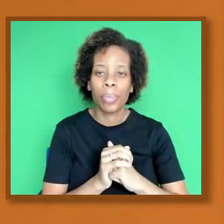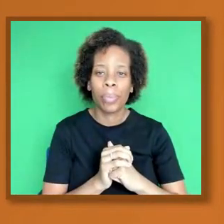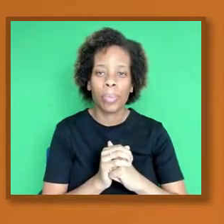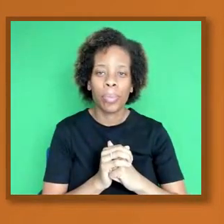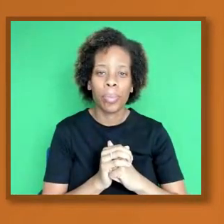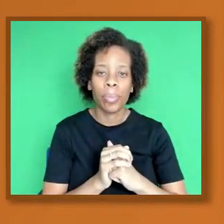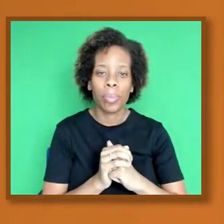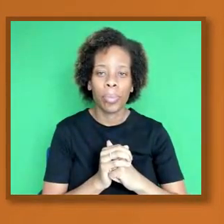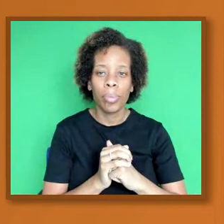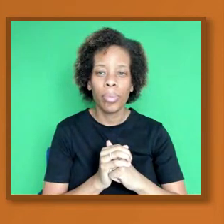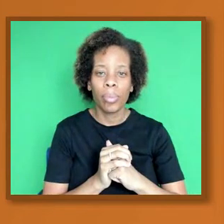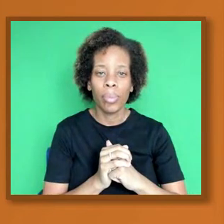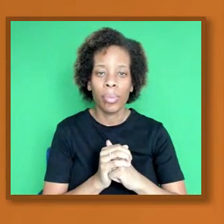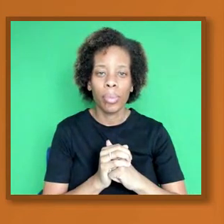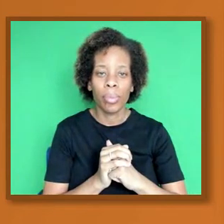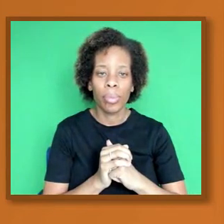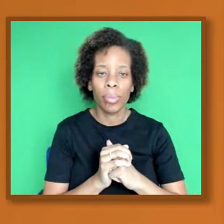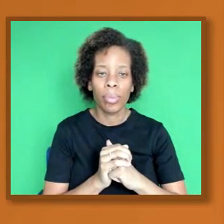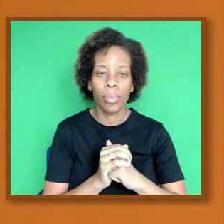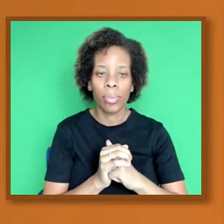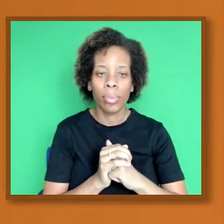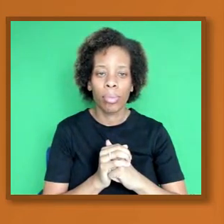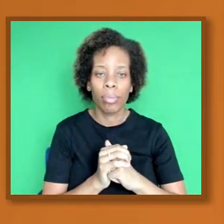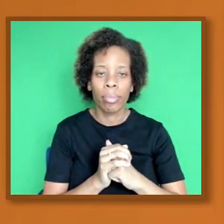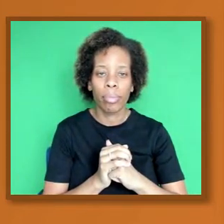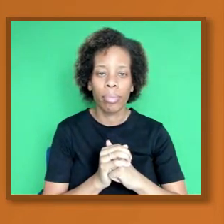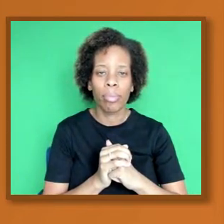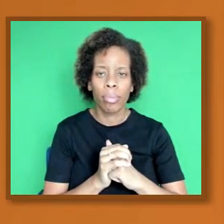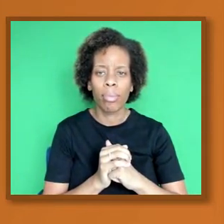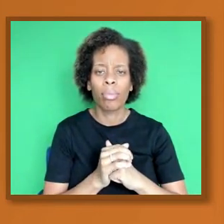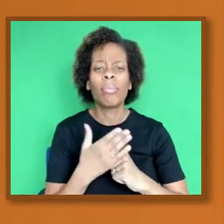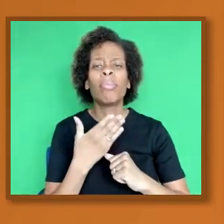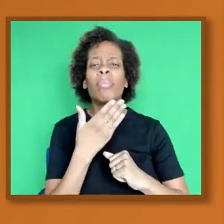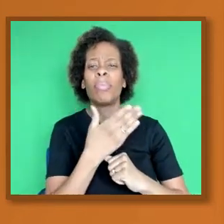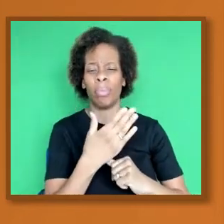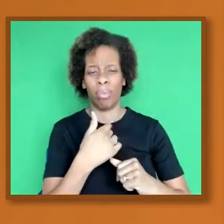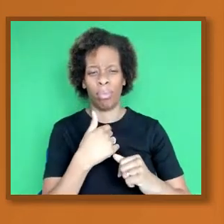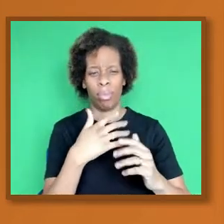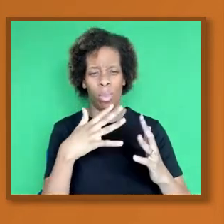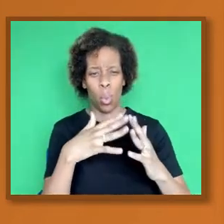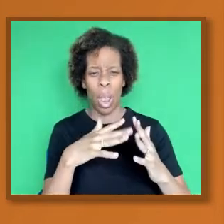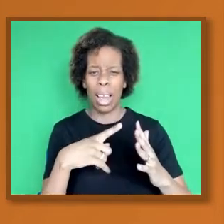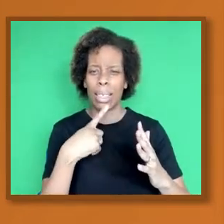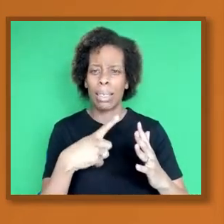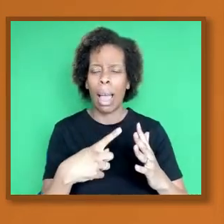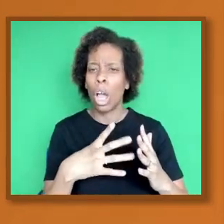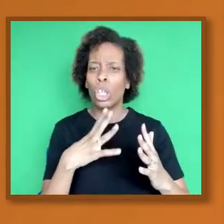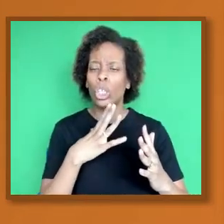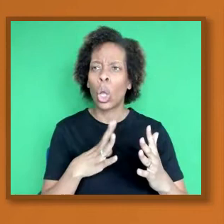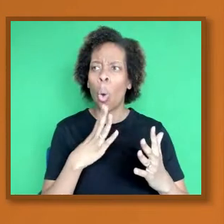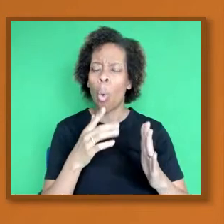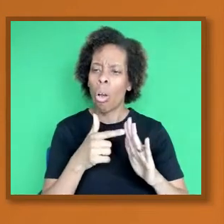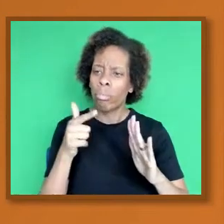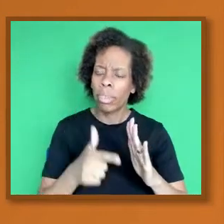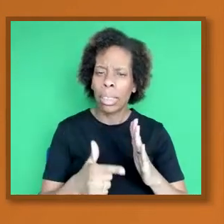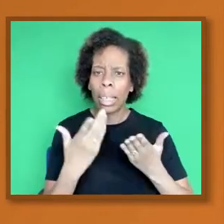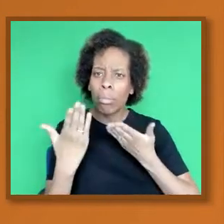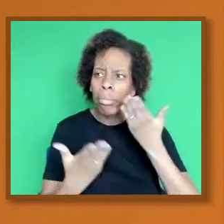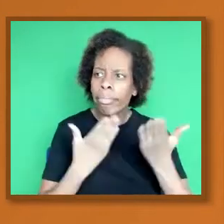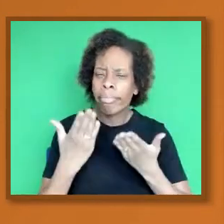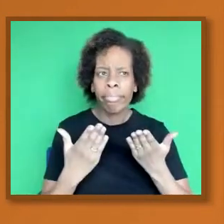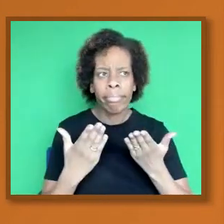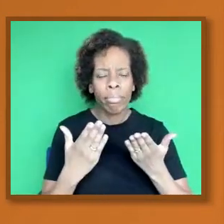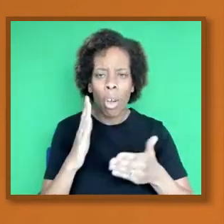didn't really want to enter into the political, but I think these questions are eminently